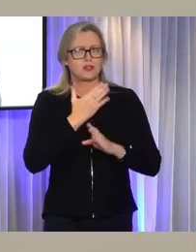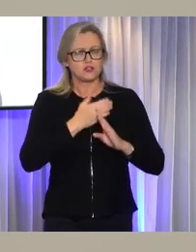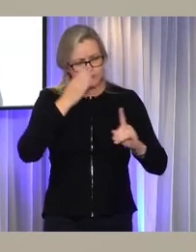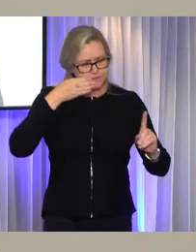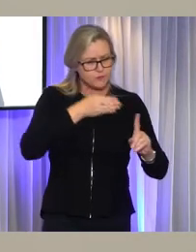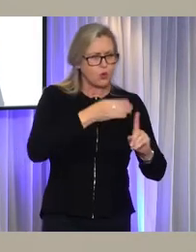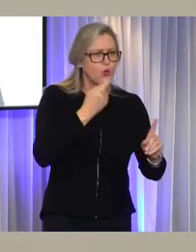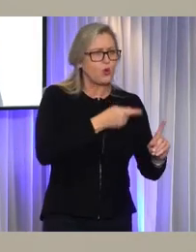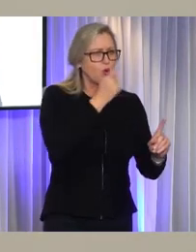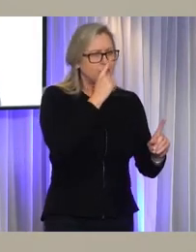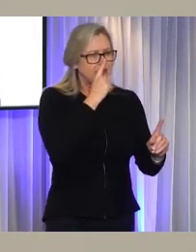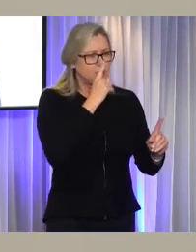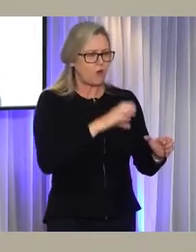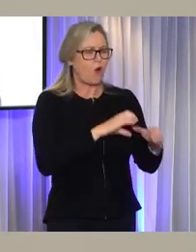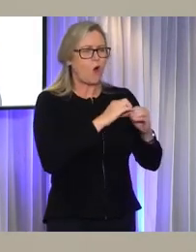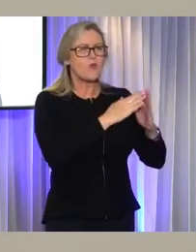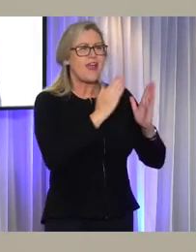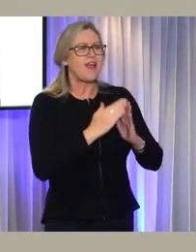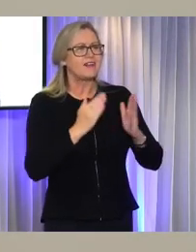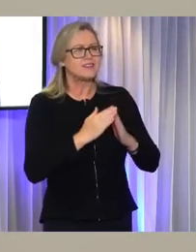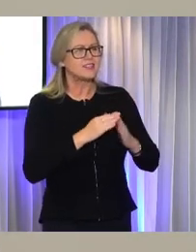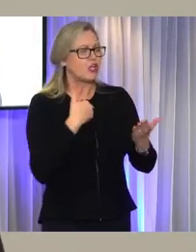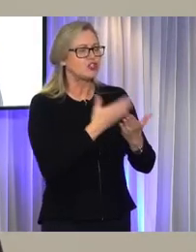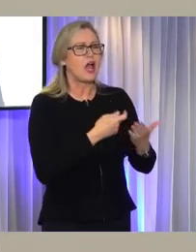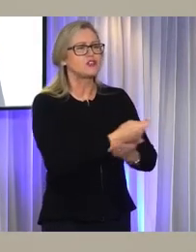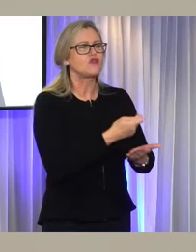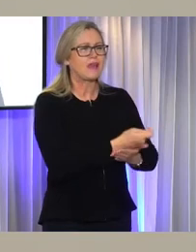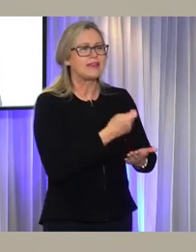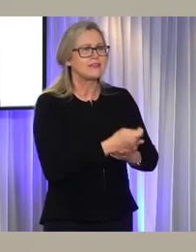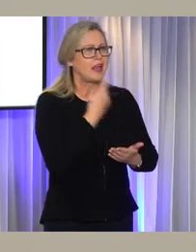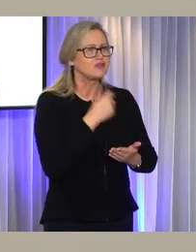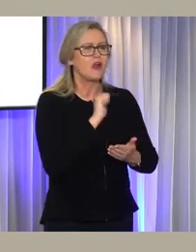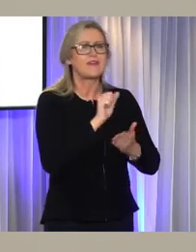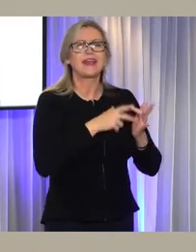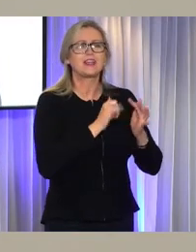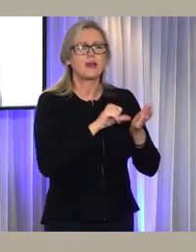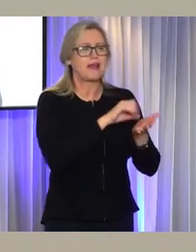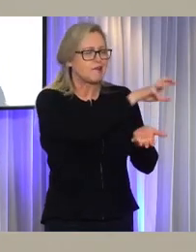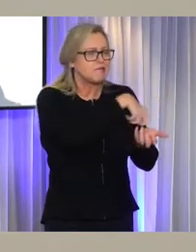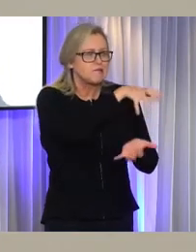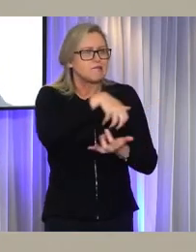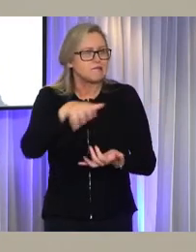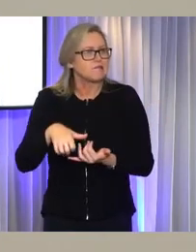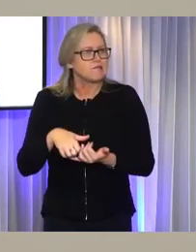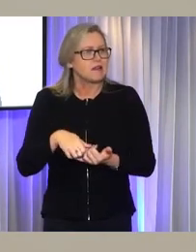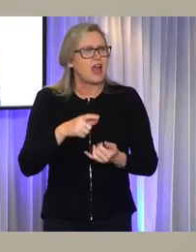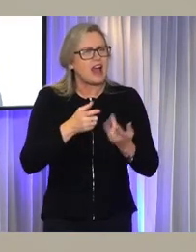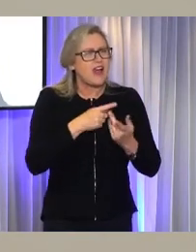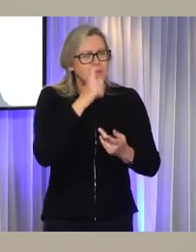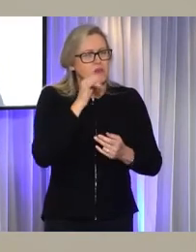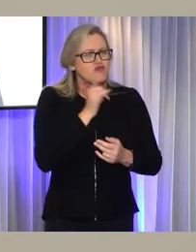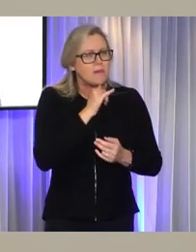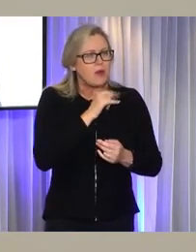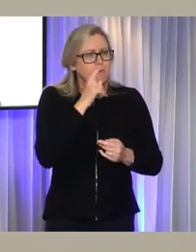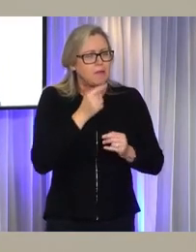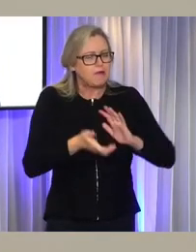who would fleece Australians with permanent significant disability of their NDIS funding. Whether or not it's criminals and fraudsters trying to target